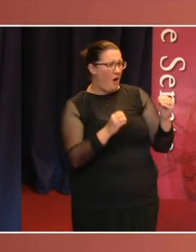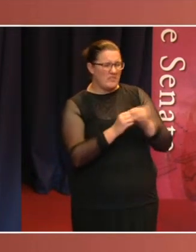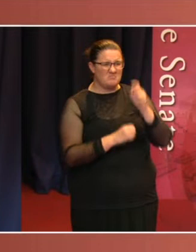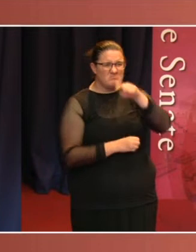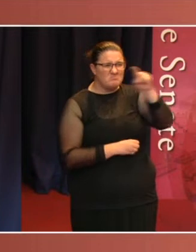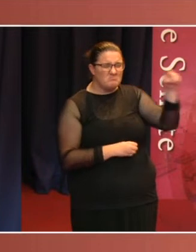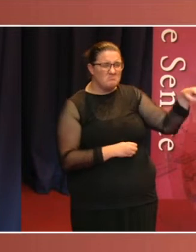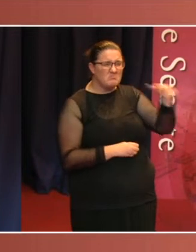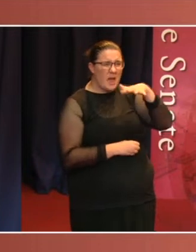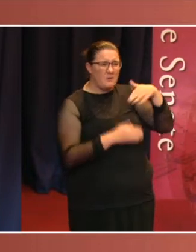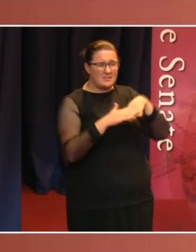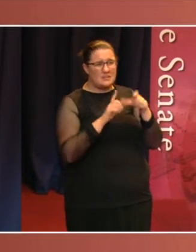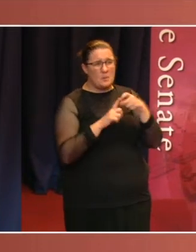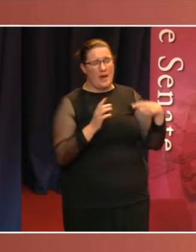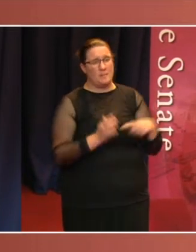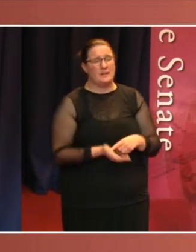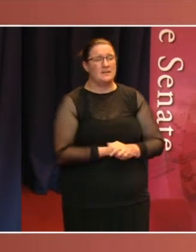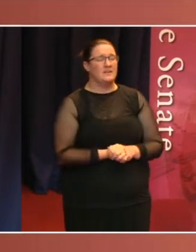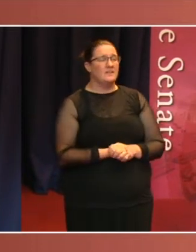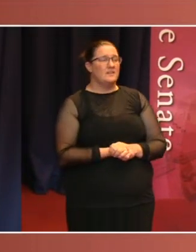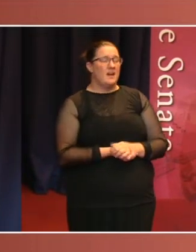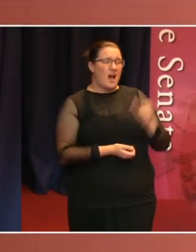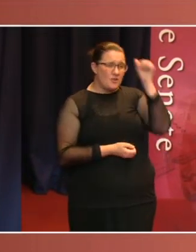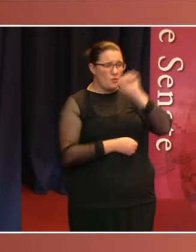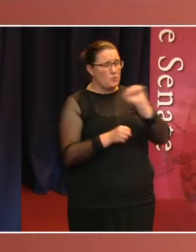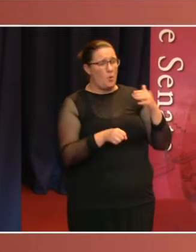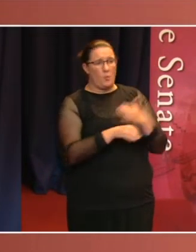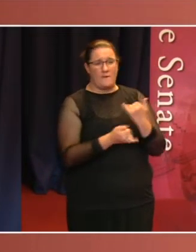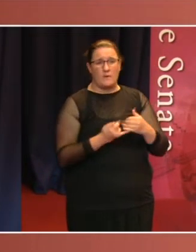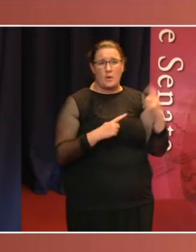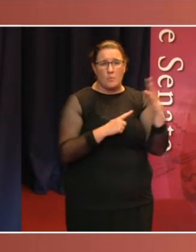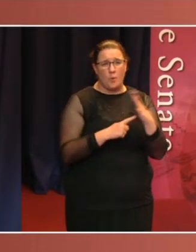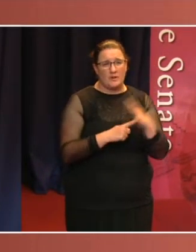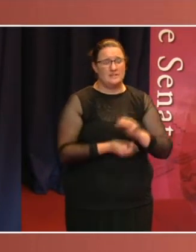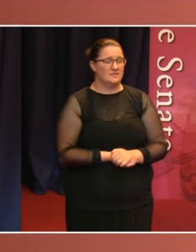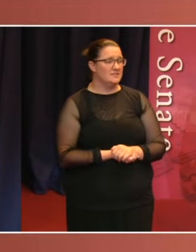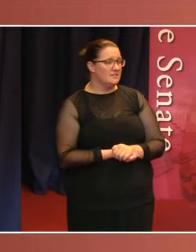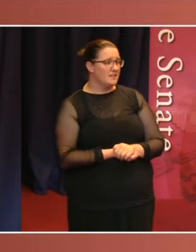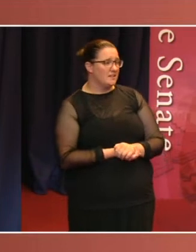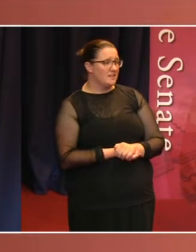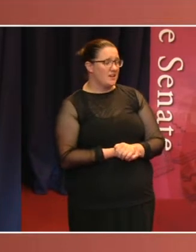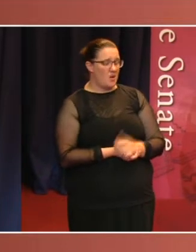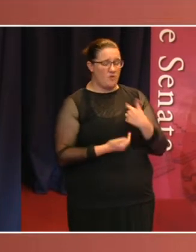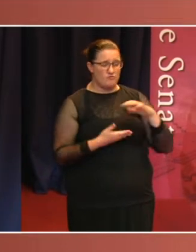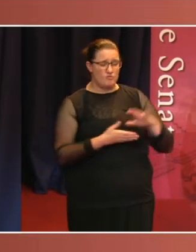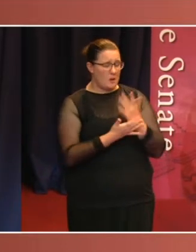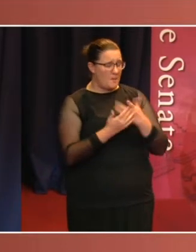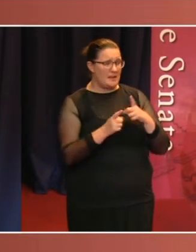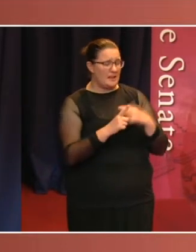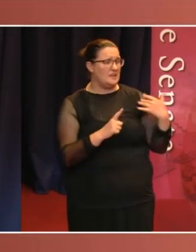of the Senate. I know how important your work is. I have appreciated it firsthand over many years.